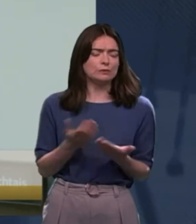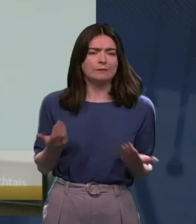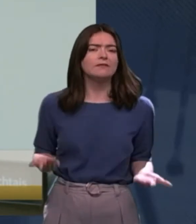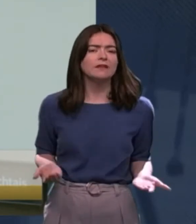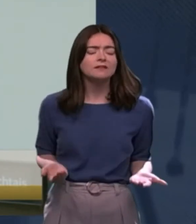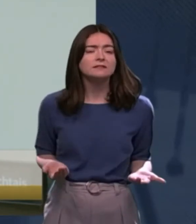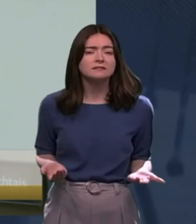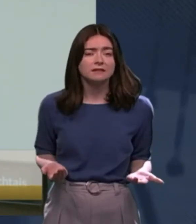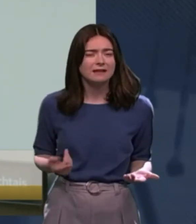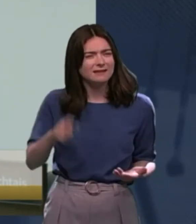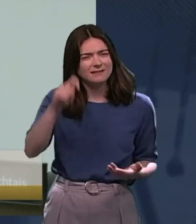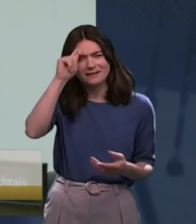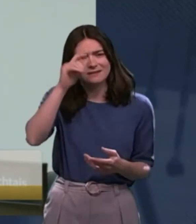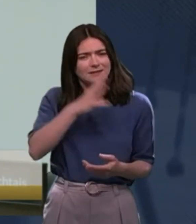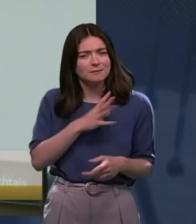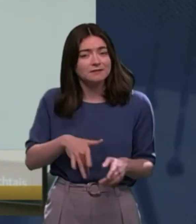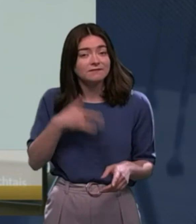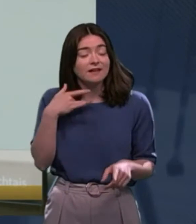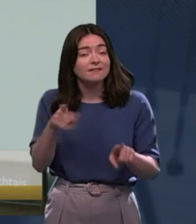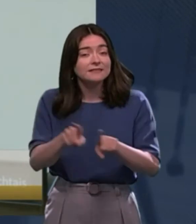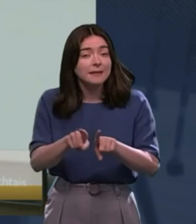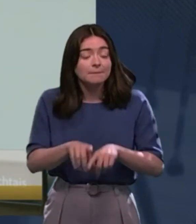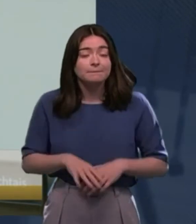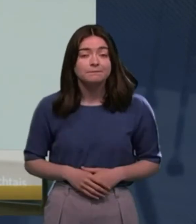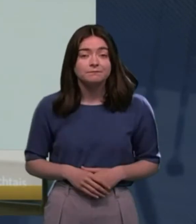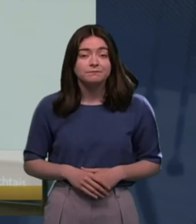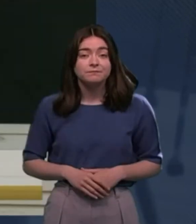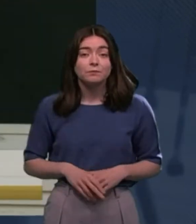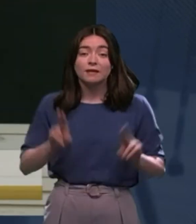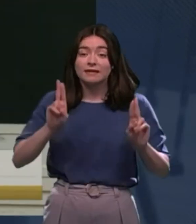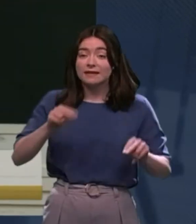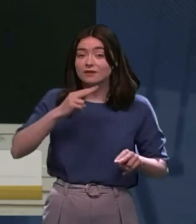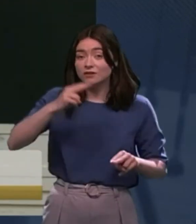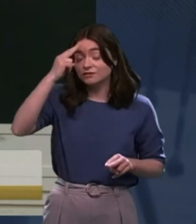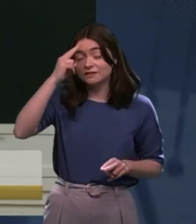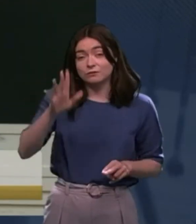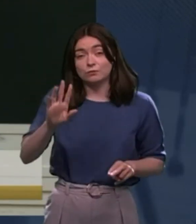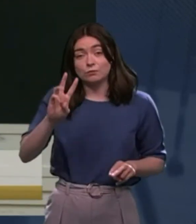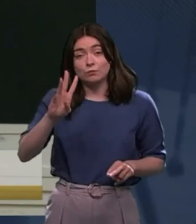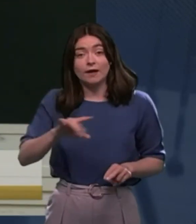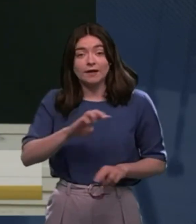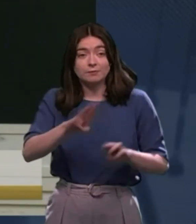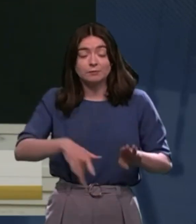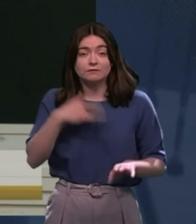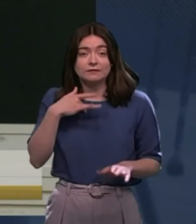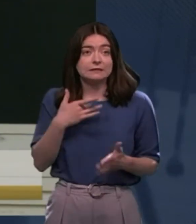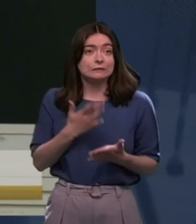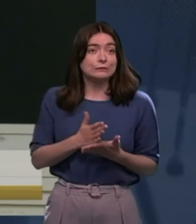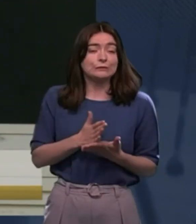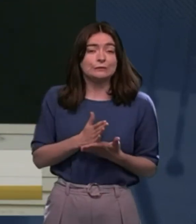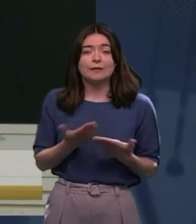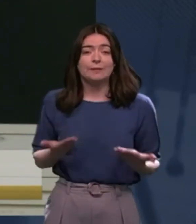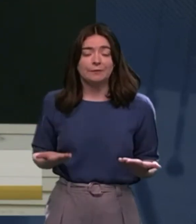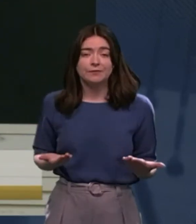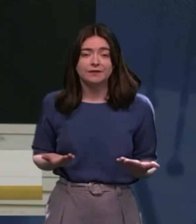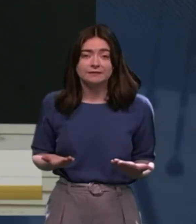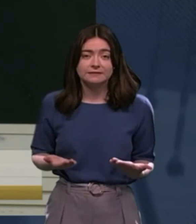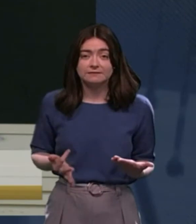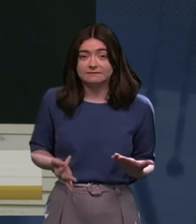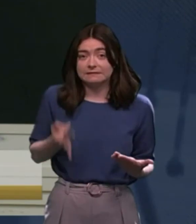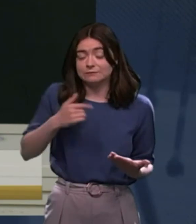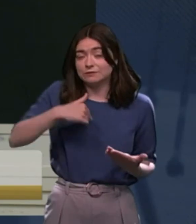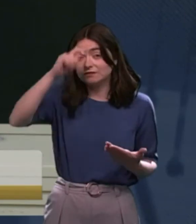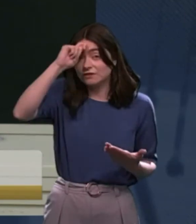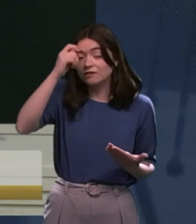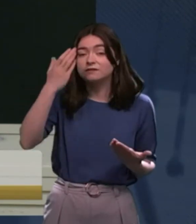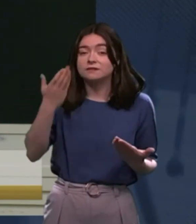and I think so was the committee. Well, I could, I could understand why people would be put out by that, if that's what people perceived, and it's something that